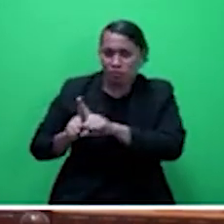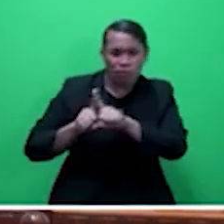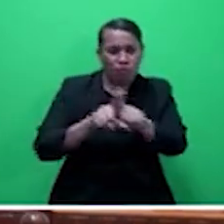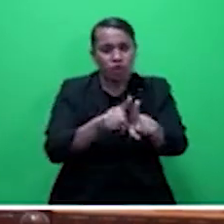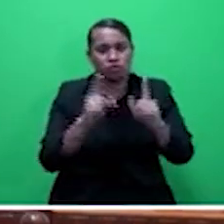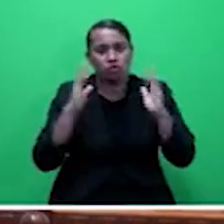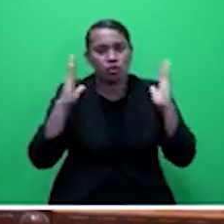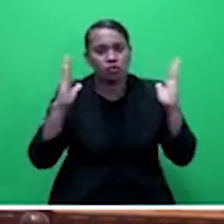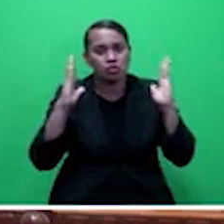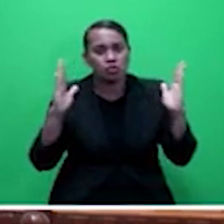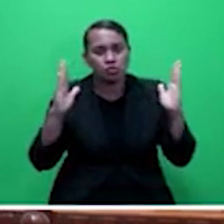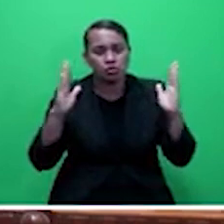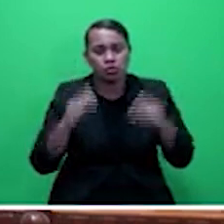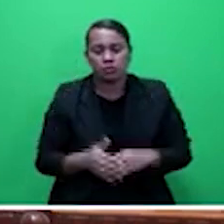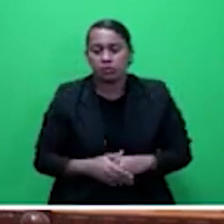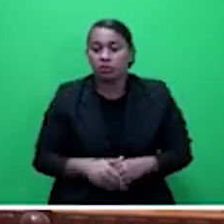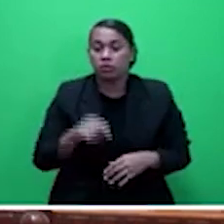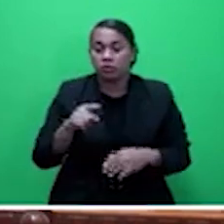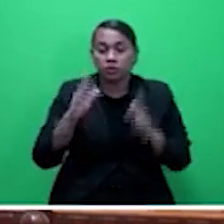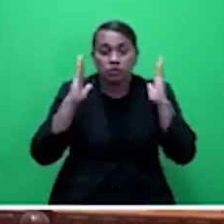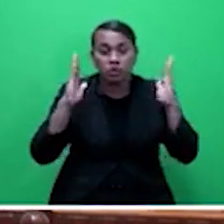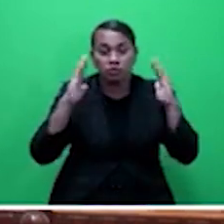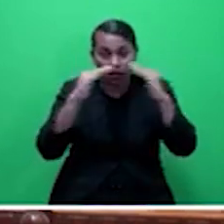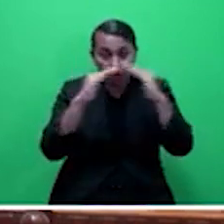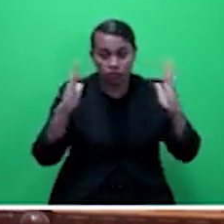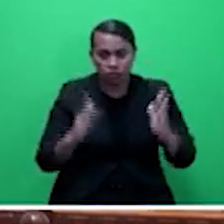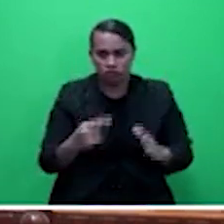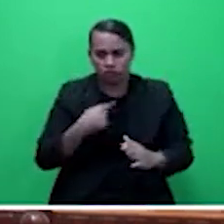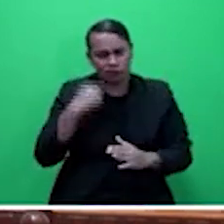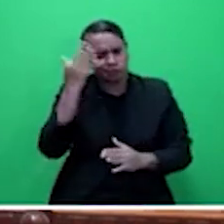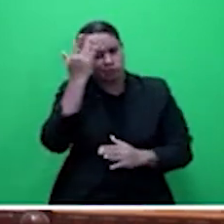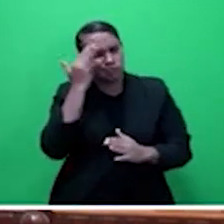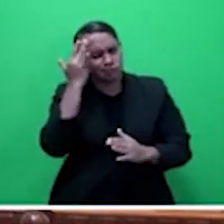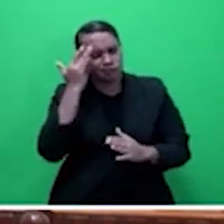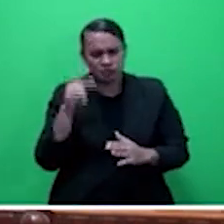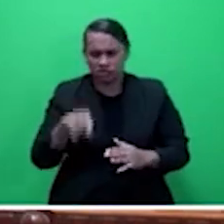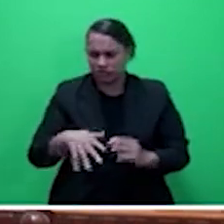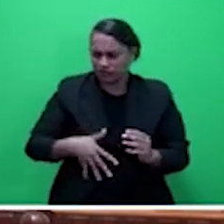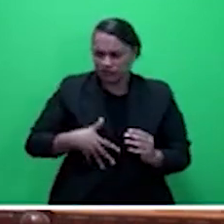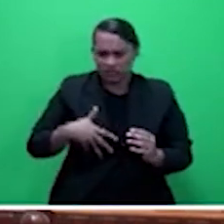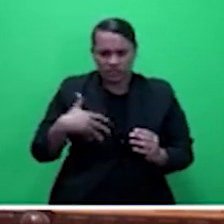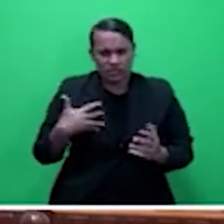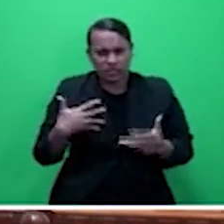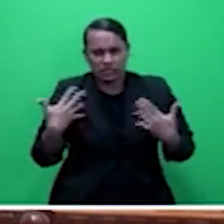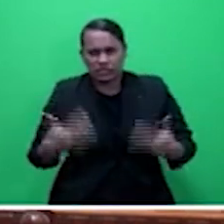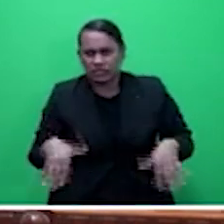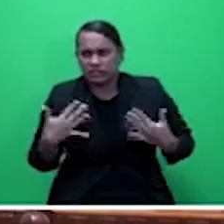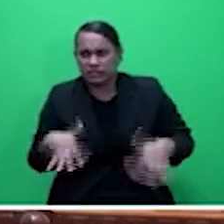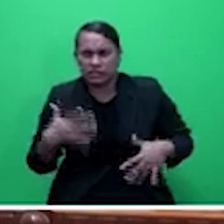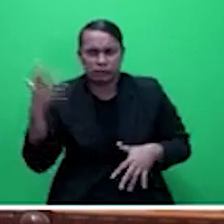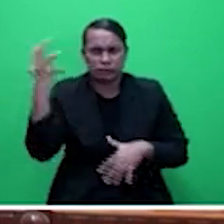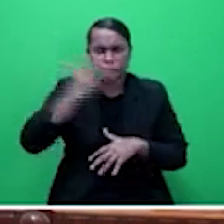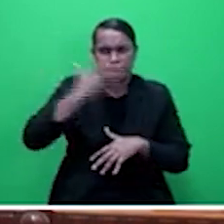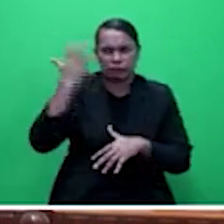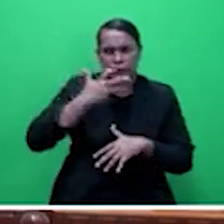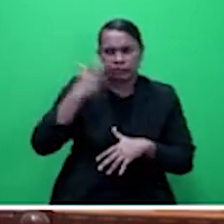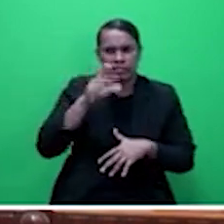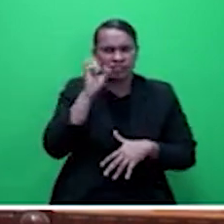That always fills me with horror, Honourable Speaker, when you remember some years back,